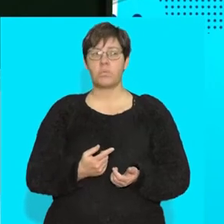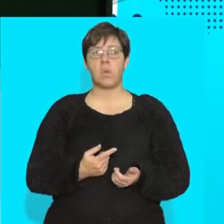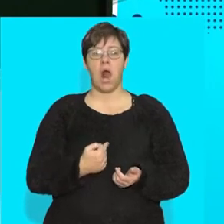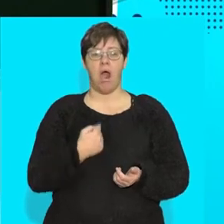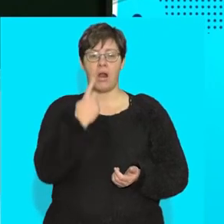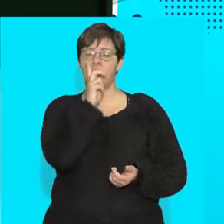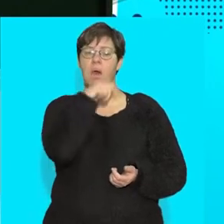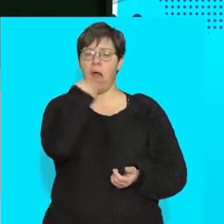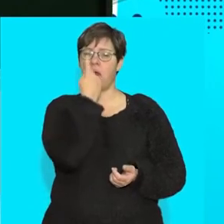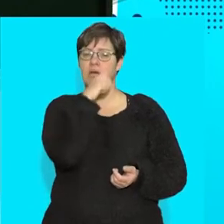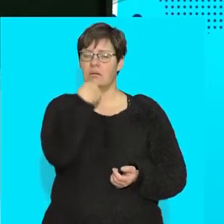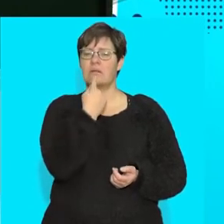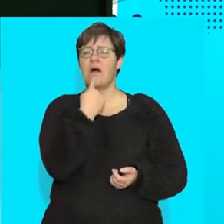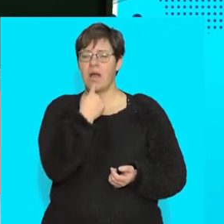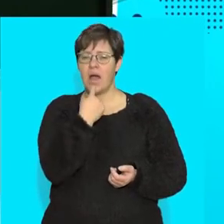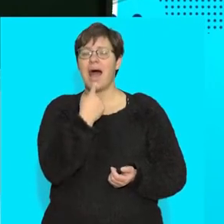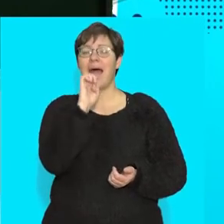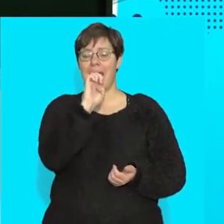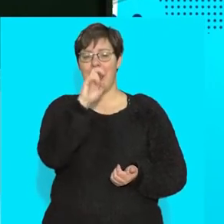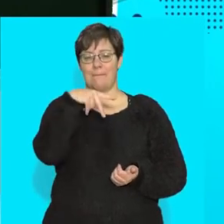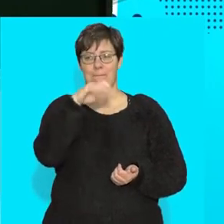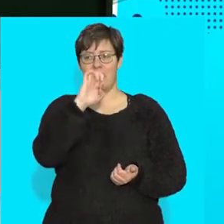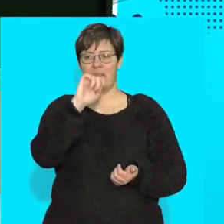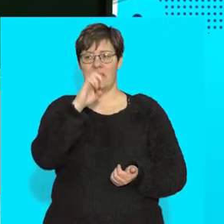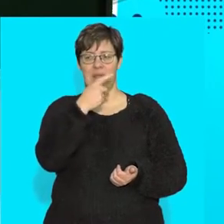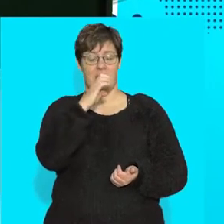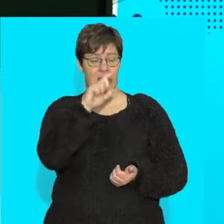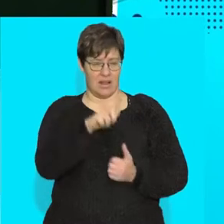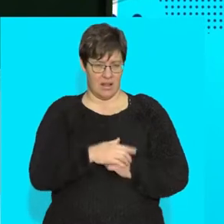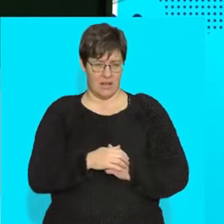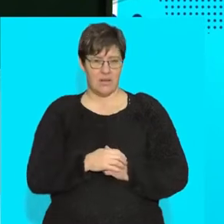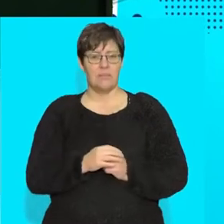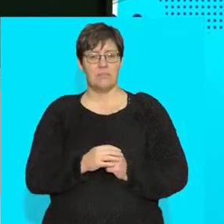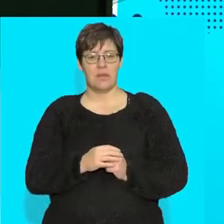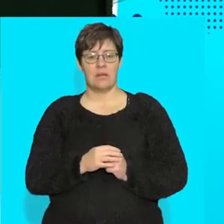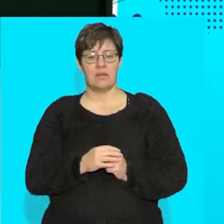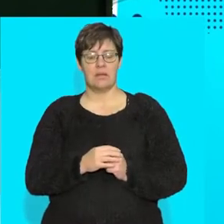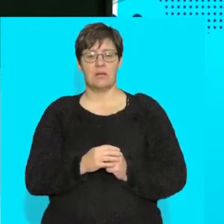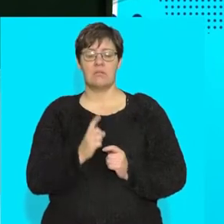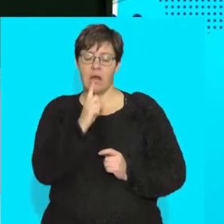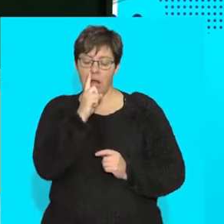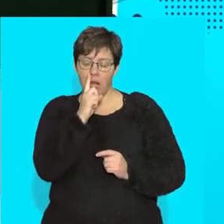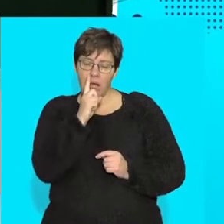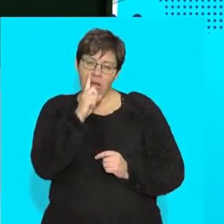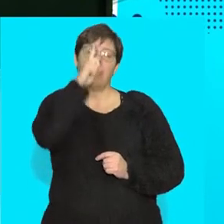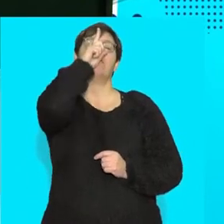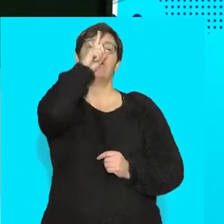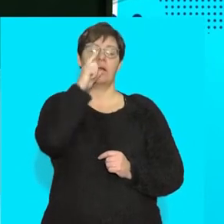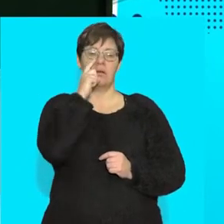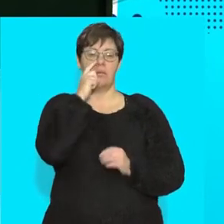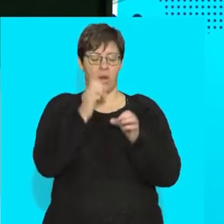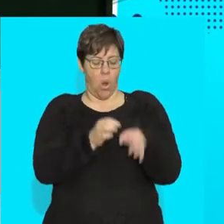and run it around your mouth. That's epithelial tissue. I don't want you to do this, but if I stuck my finger up my nose,